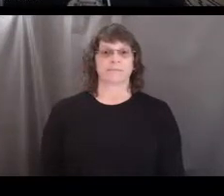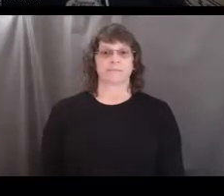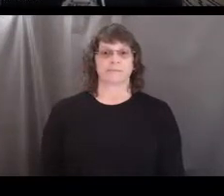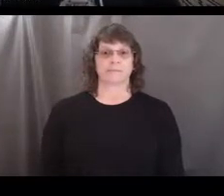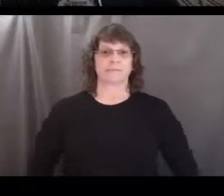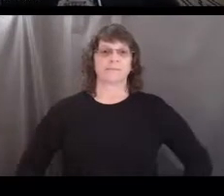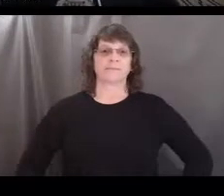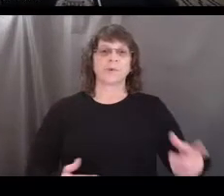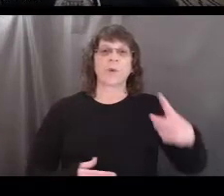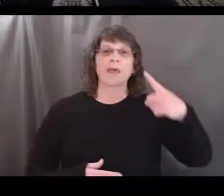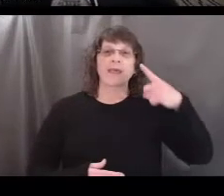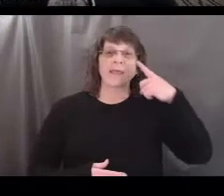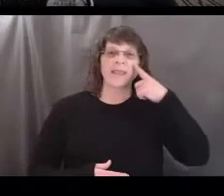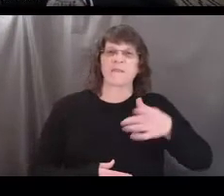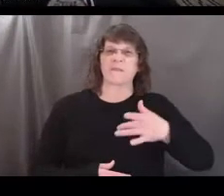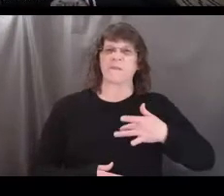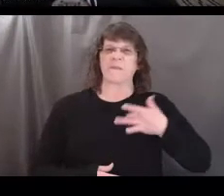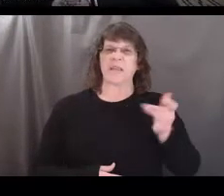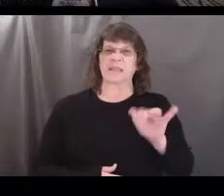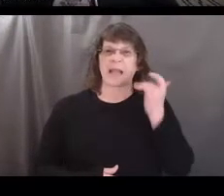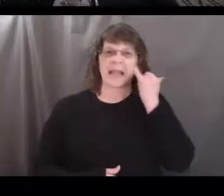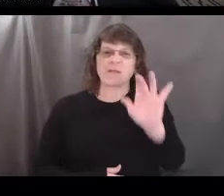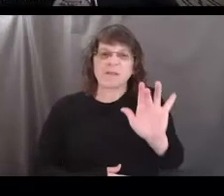What do you think it feels like?